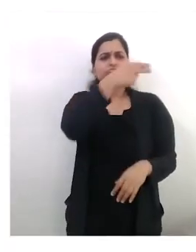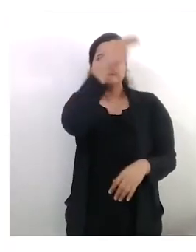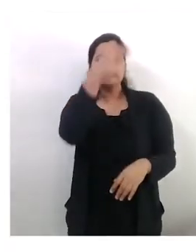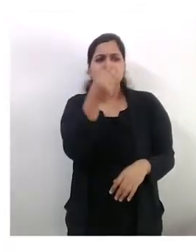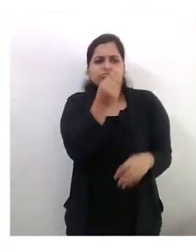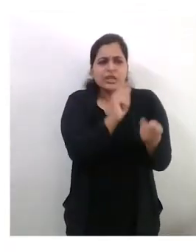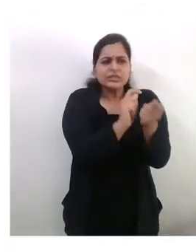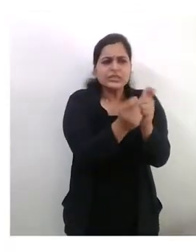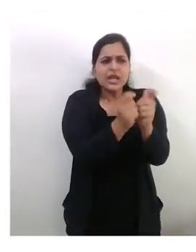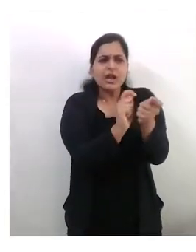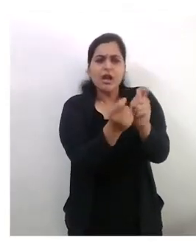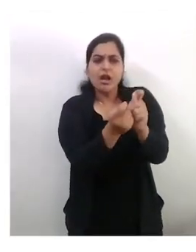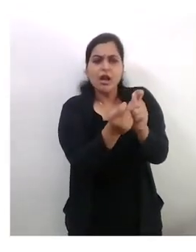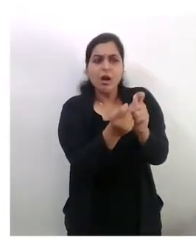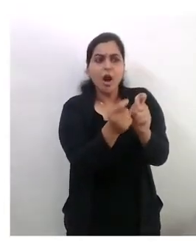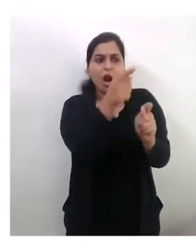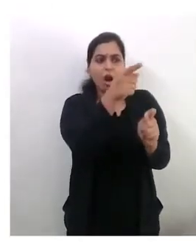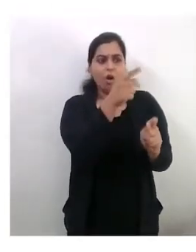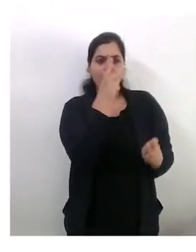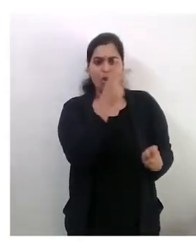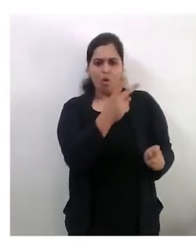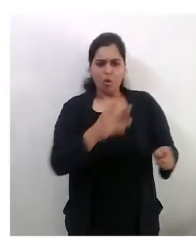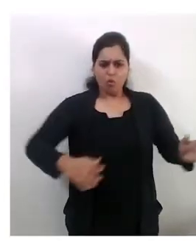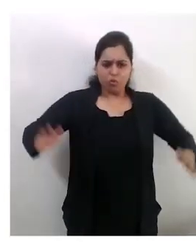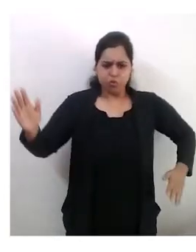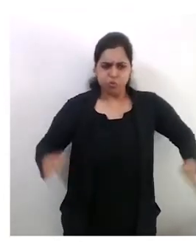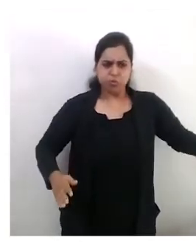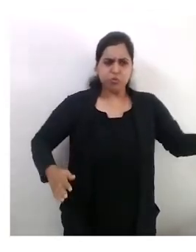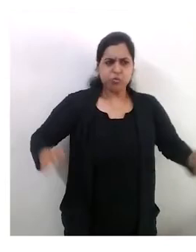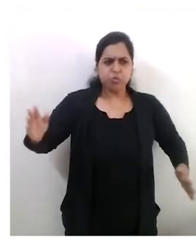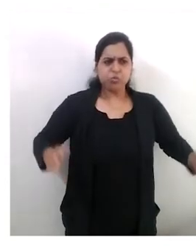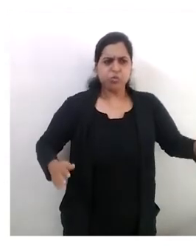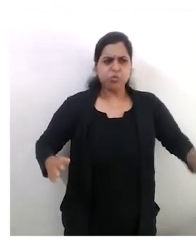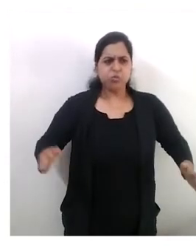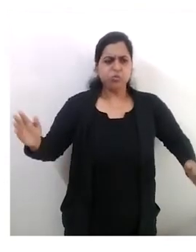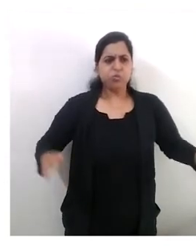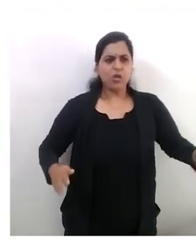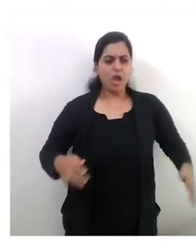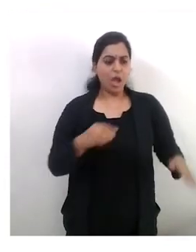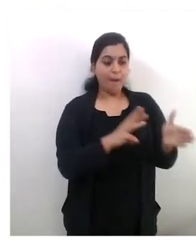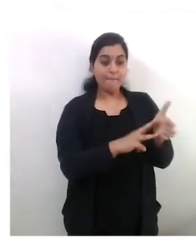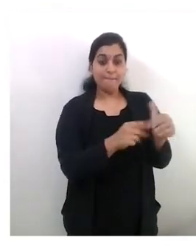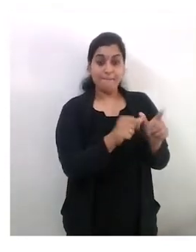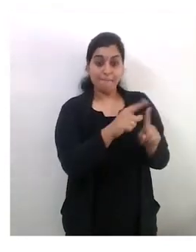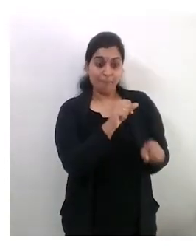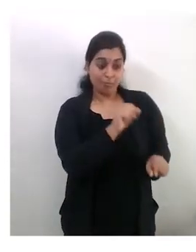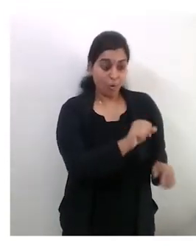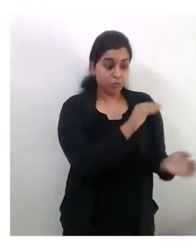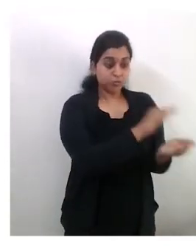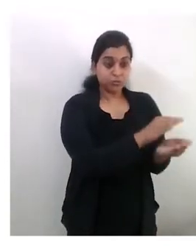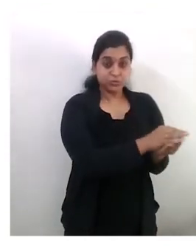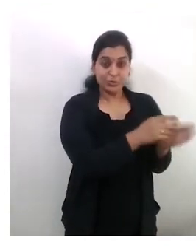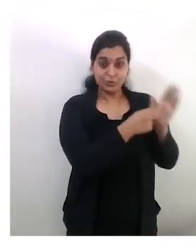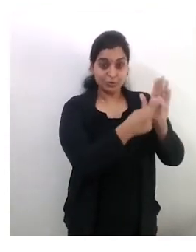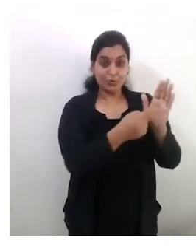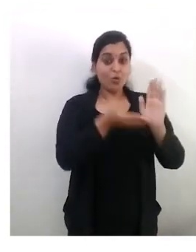The figure of the drummer now begins to recur more frequently in Maitha's paintings, like this one from the map collection painted